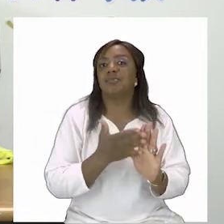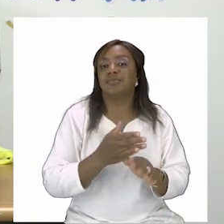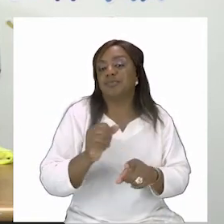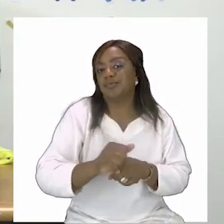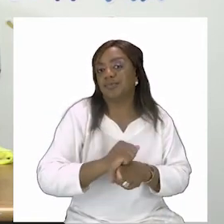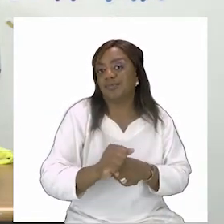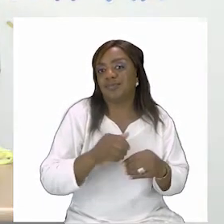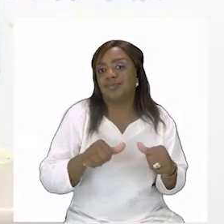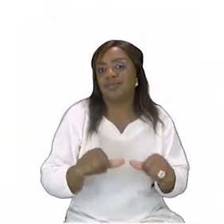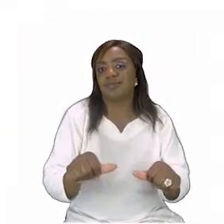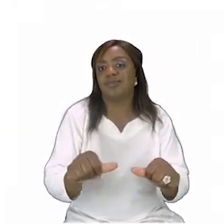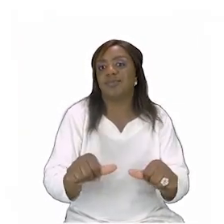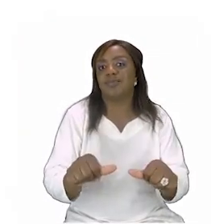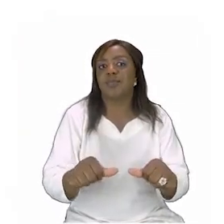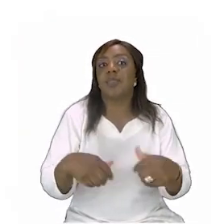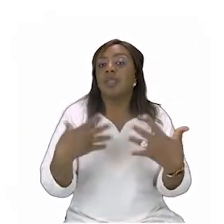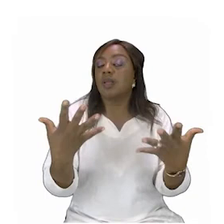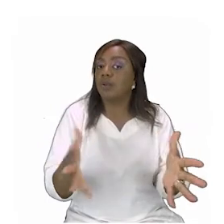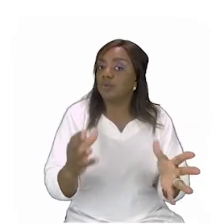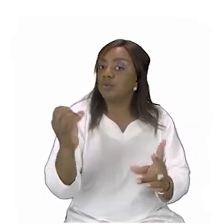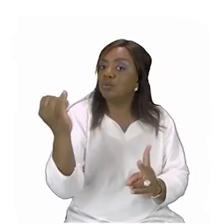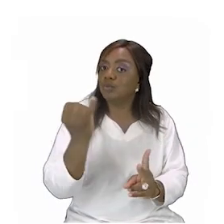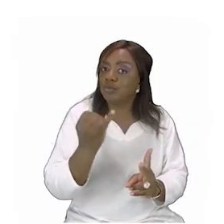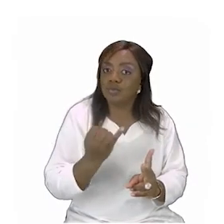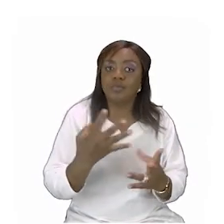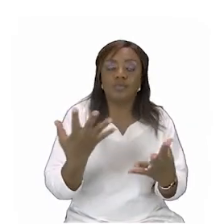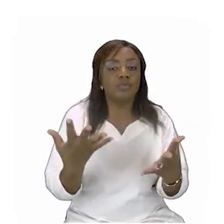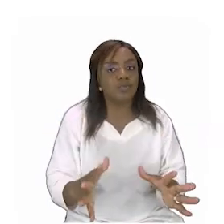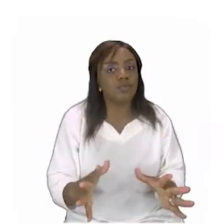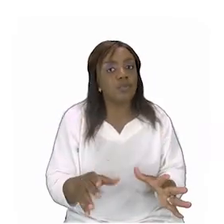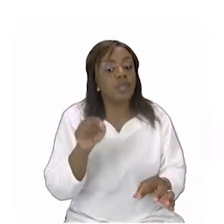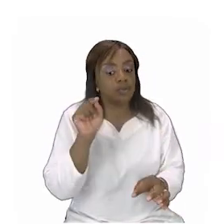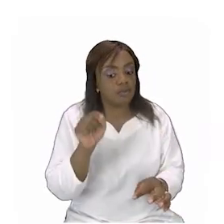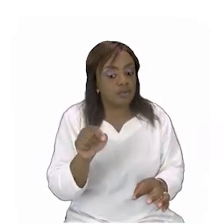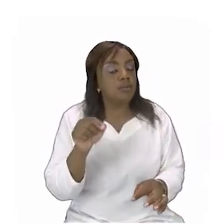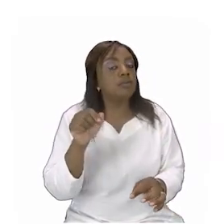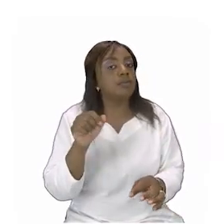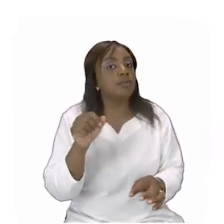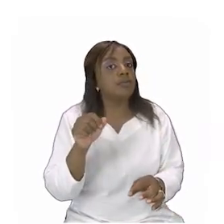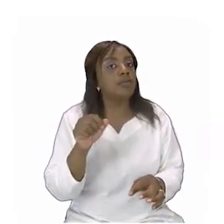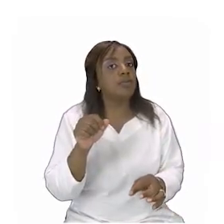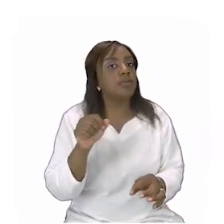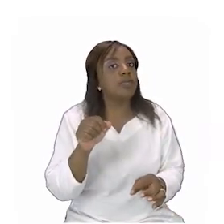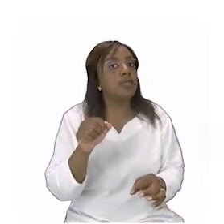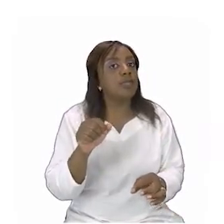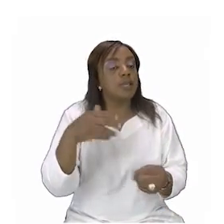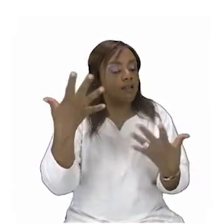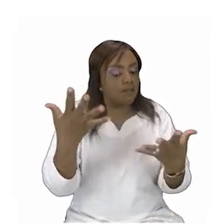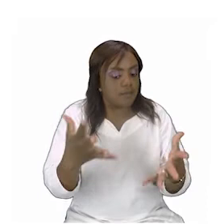after you are done drawing your family you are going to go and complete